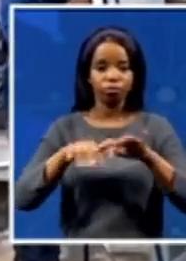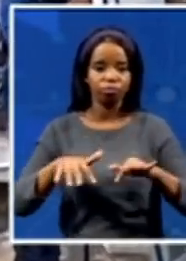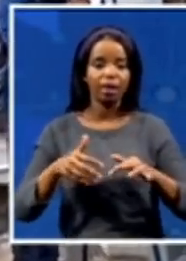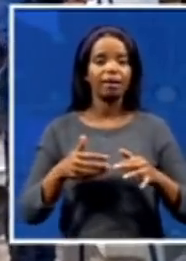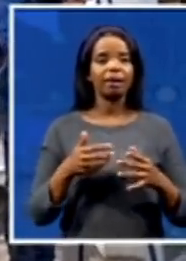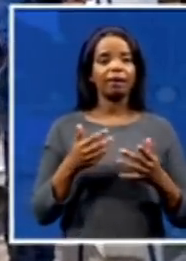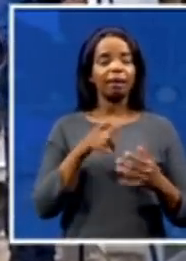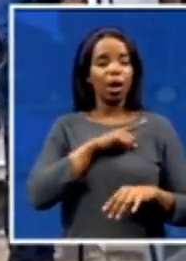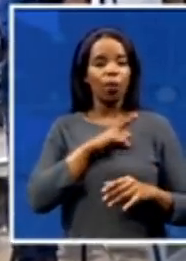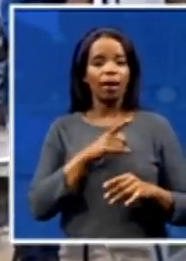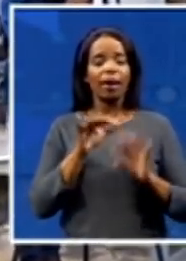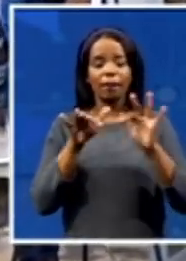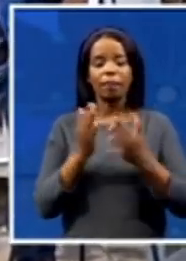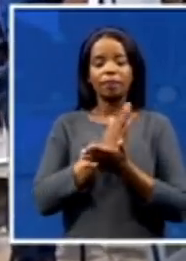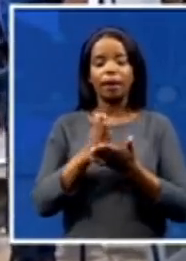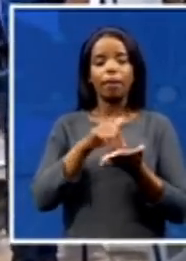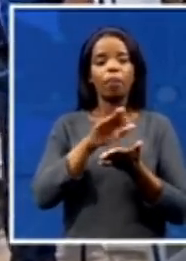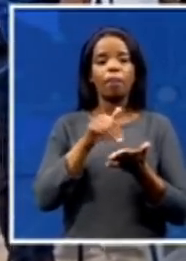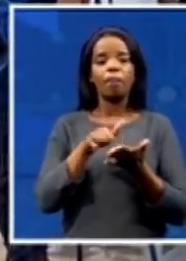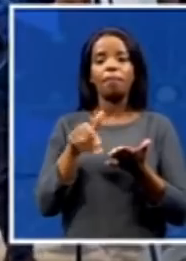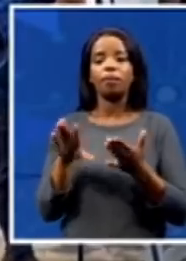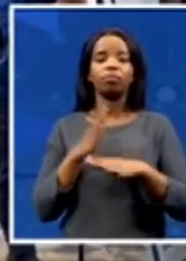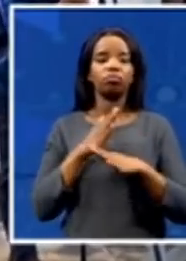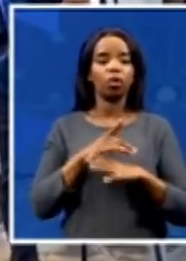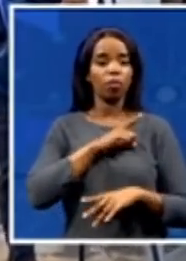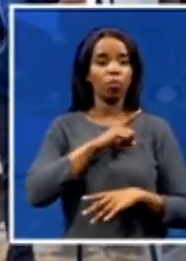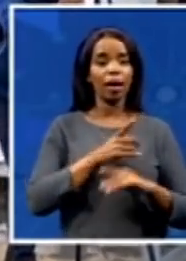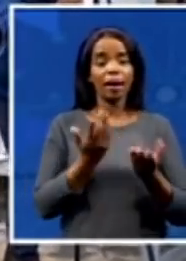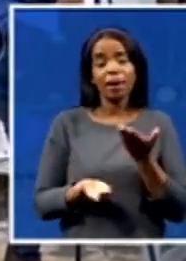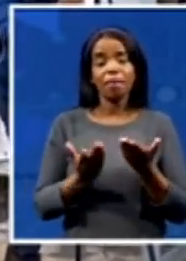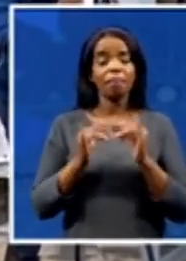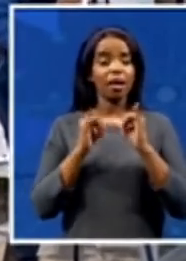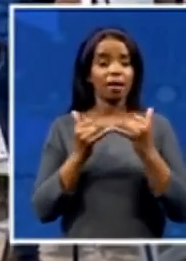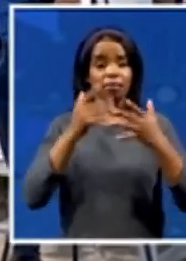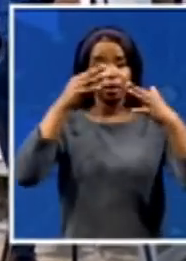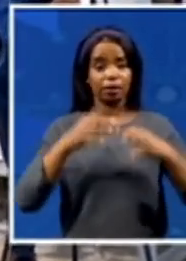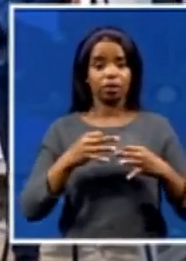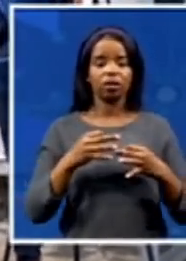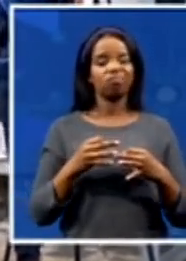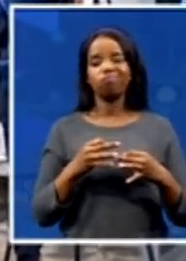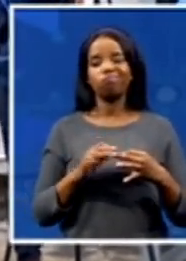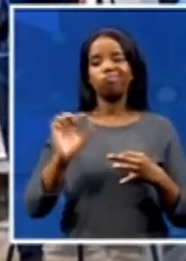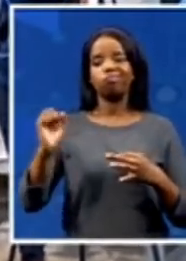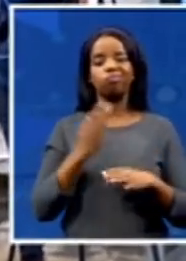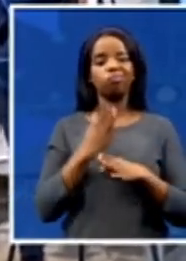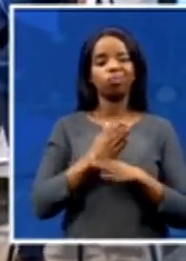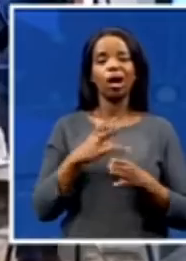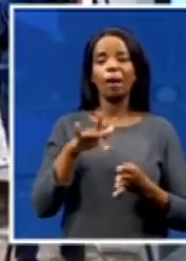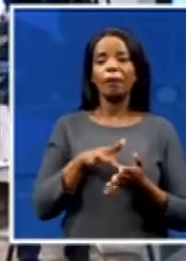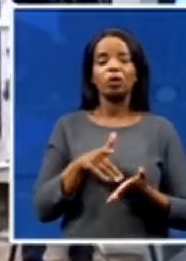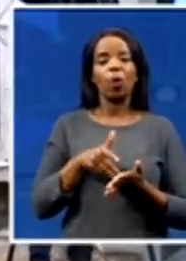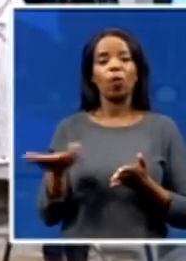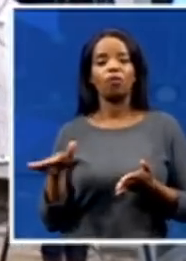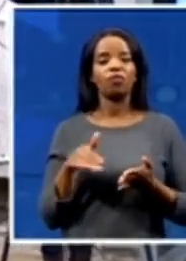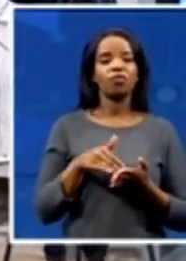decide not to retain their operations, it's going to affect people, not only businesses, the families where a